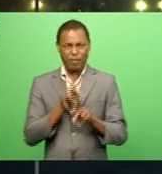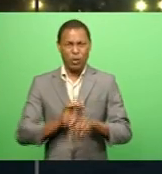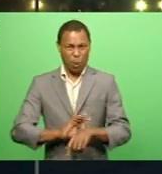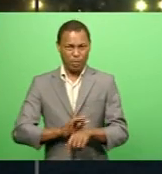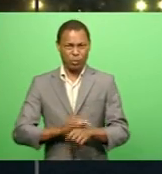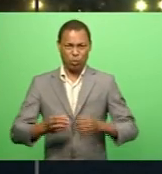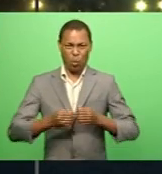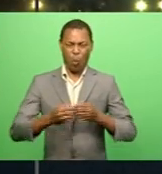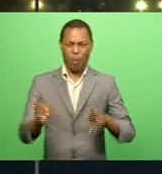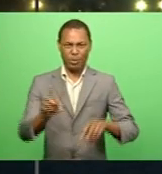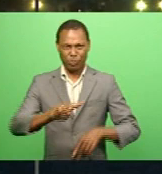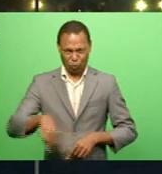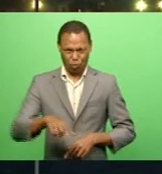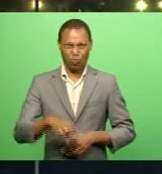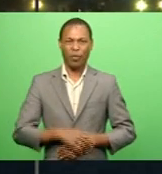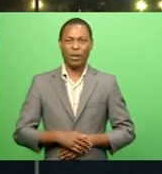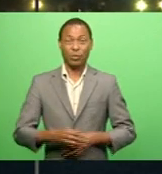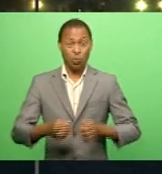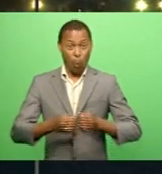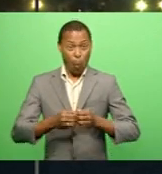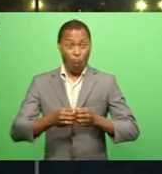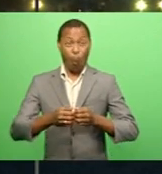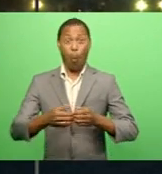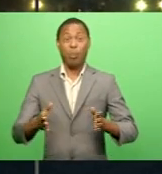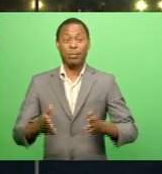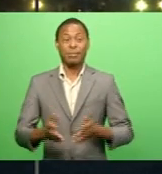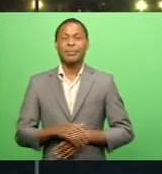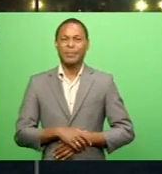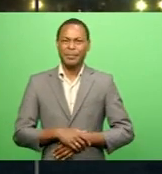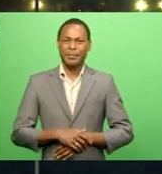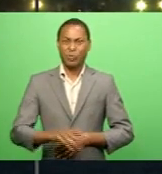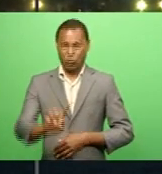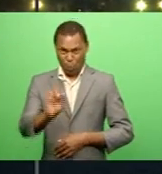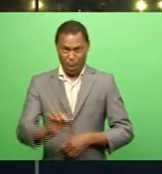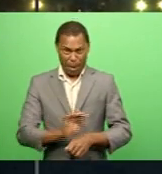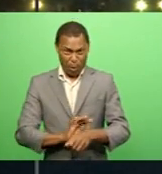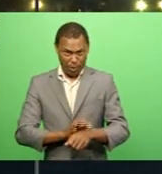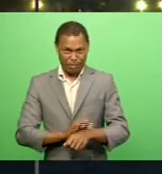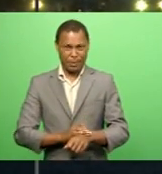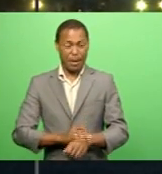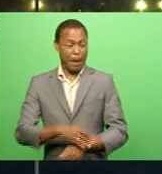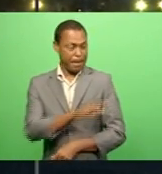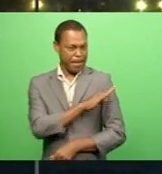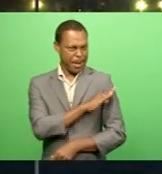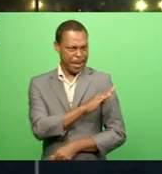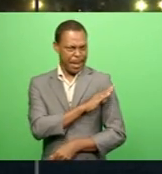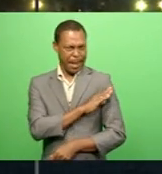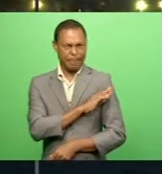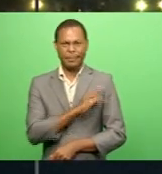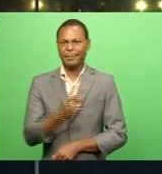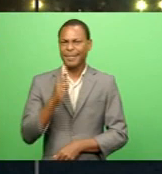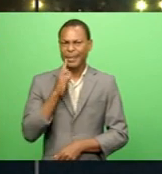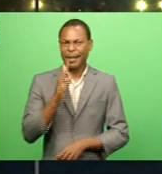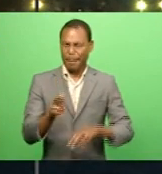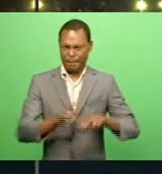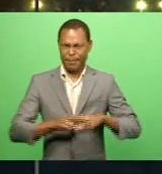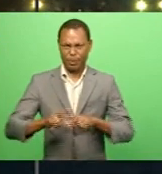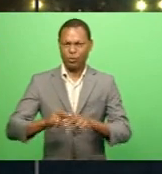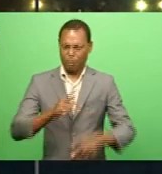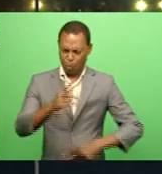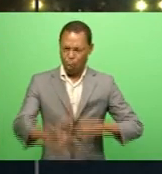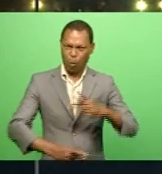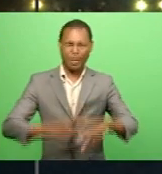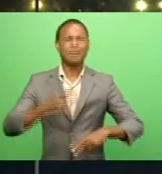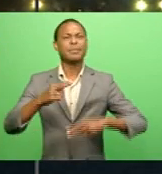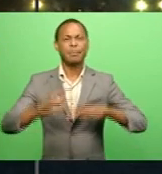in Suva today Opening the Nasease private hospital this morning Prime Minister Voreng Mbaini Morama highlighted that Fiji is in the process